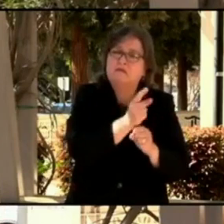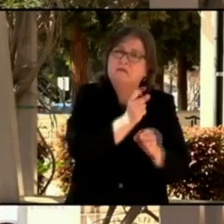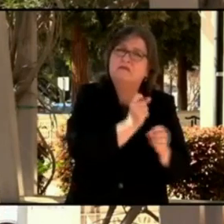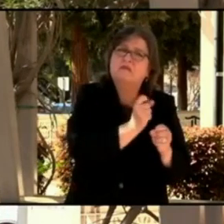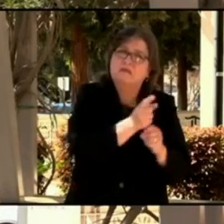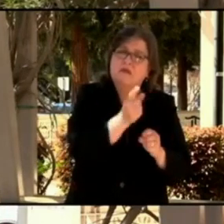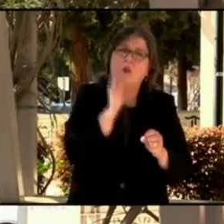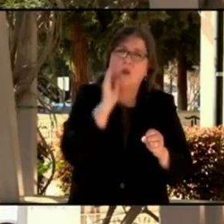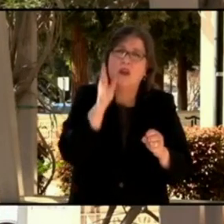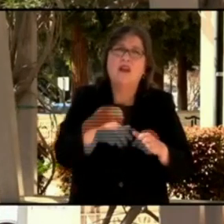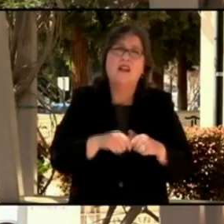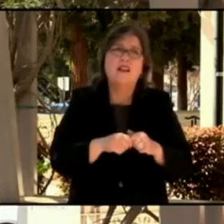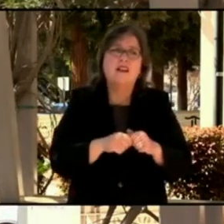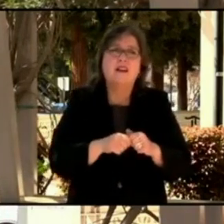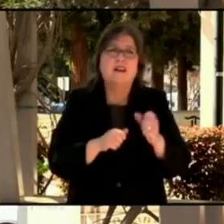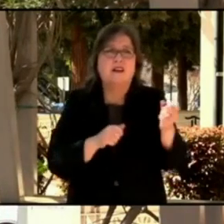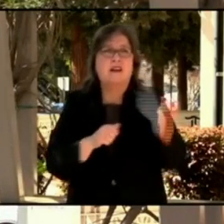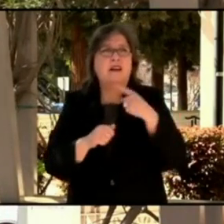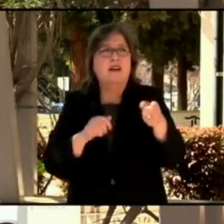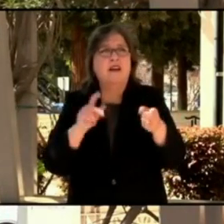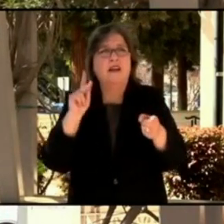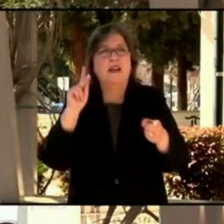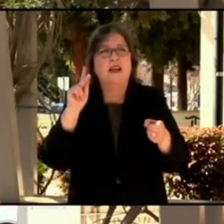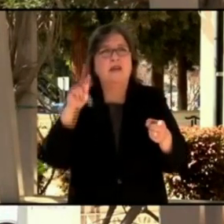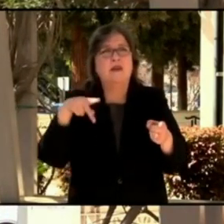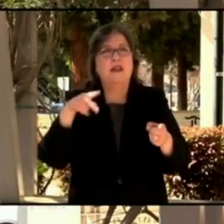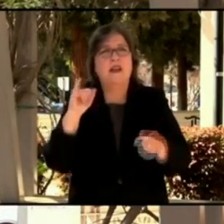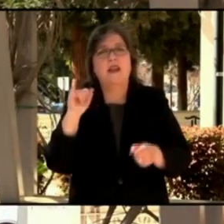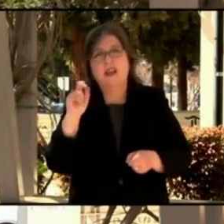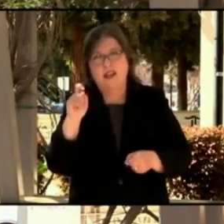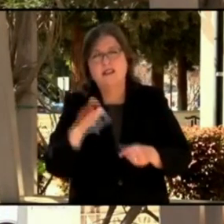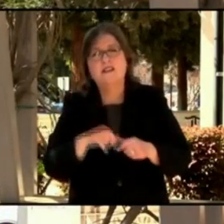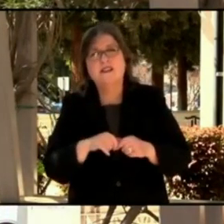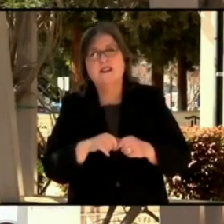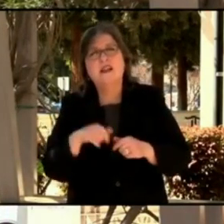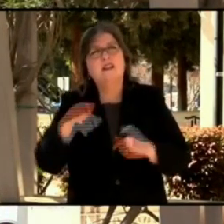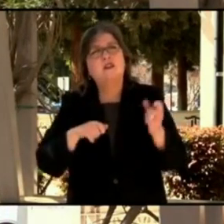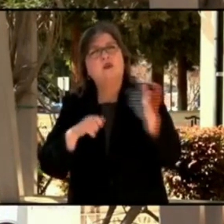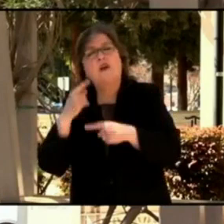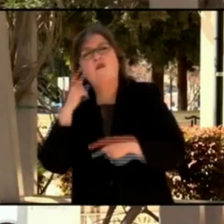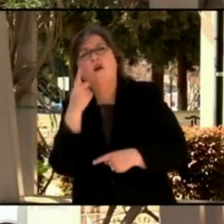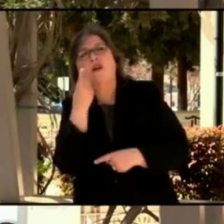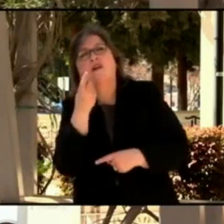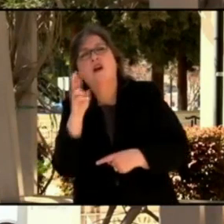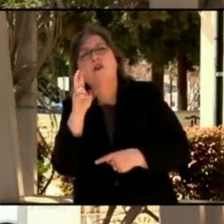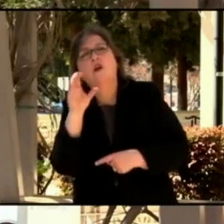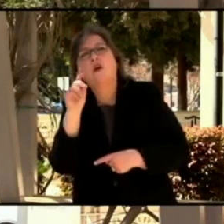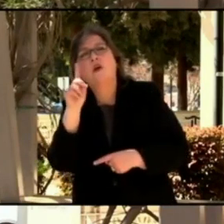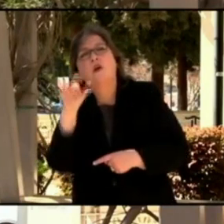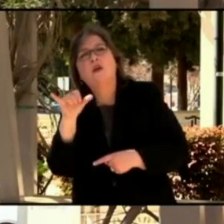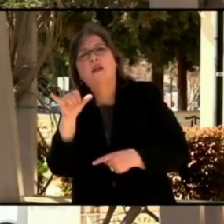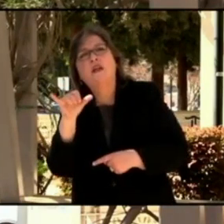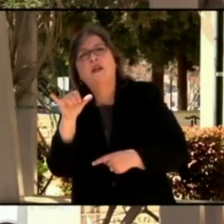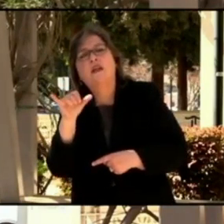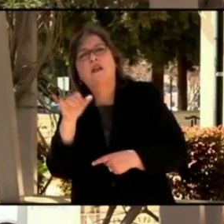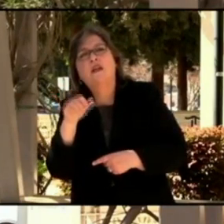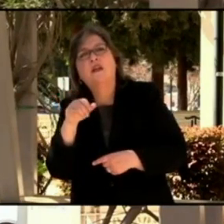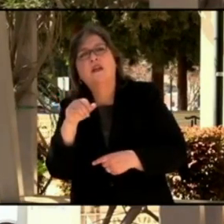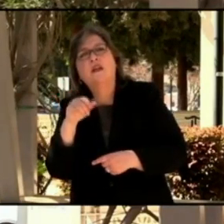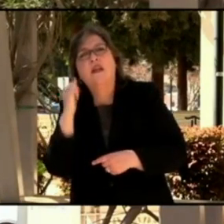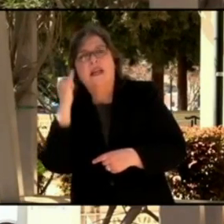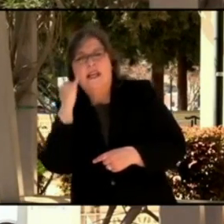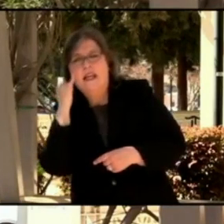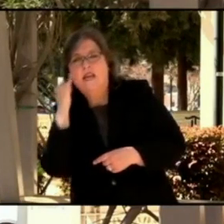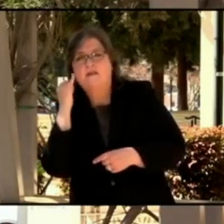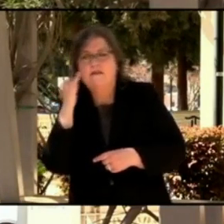So this is a question for Dr. Cohen. If one of the existing variants or one that emerges later kind of defeats the